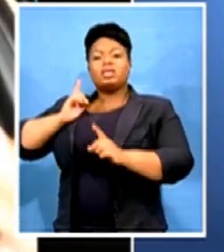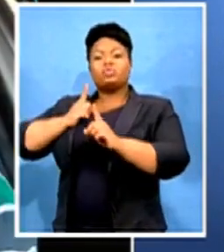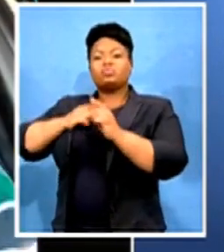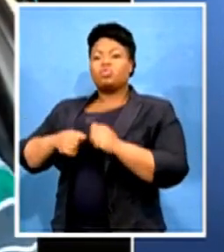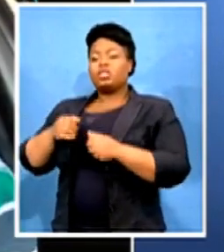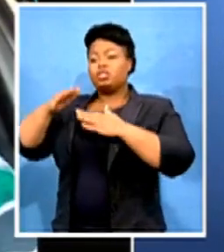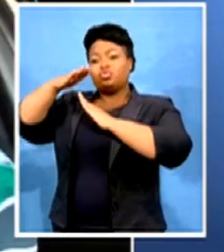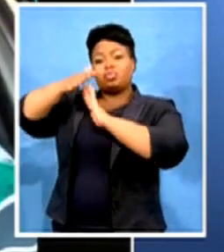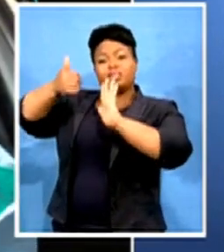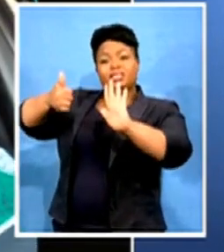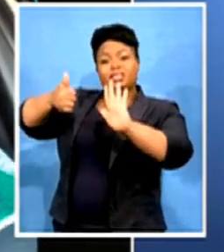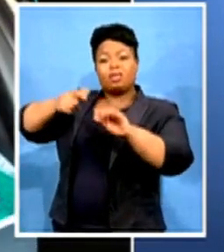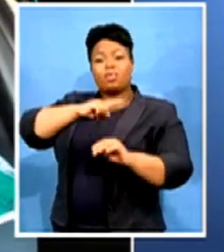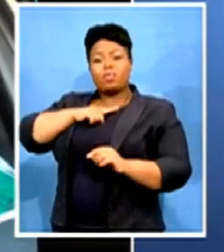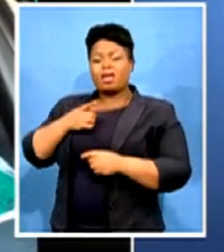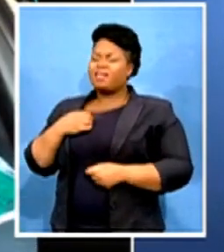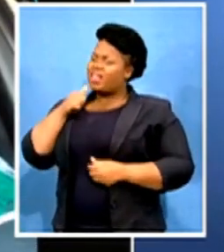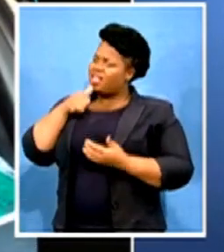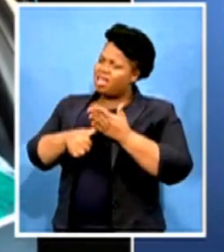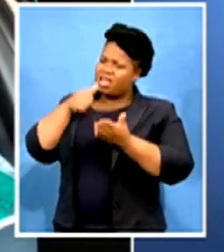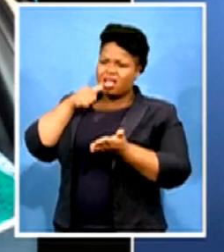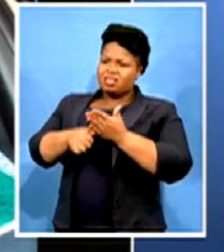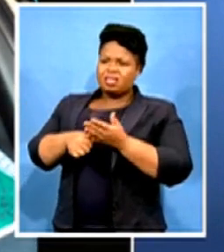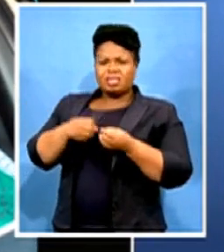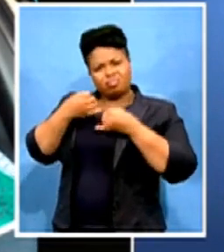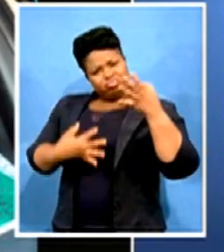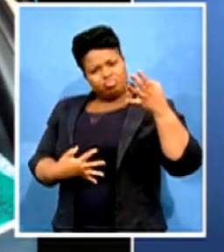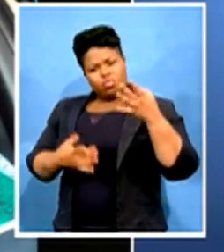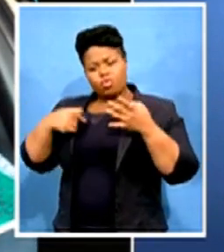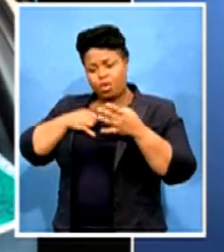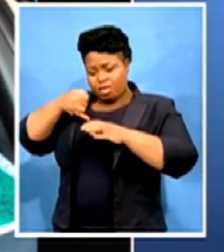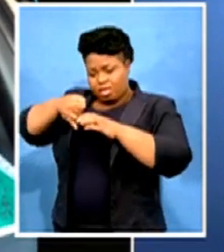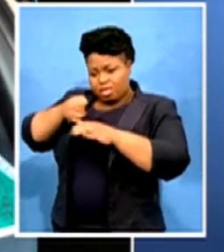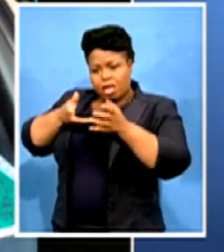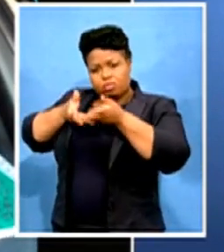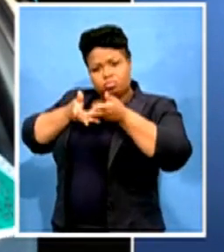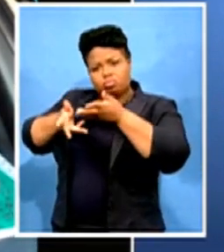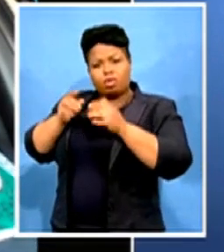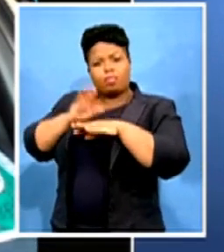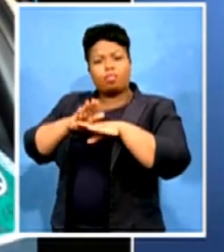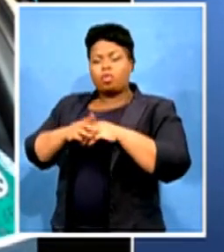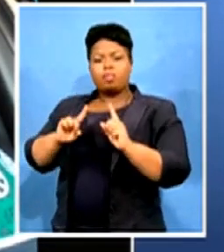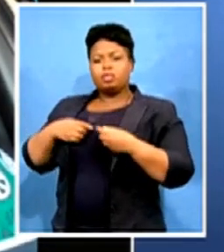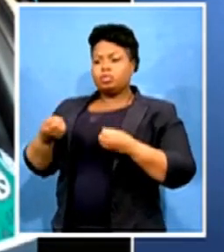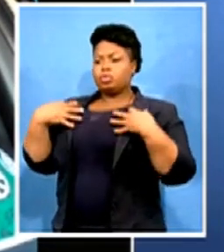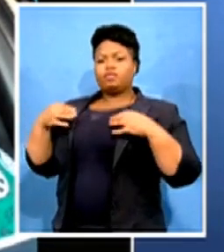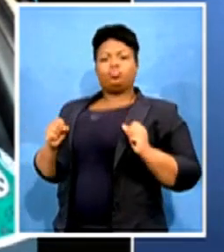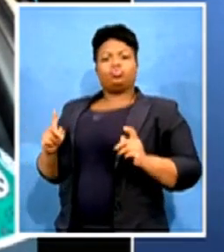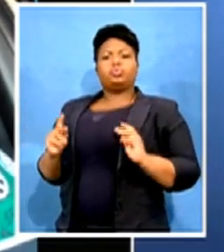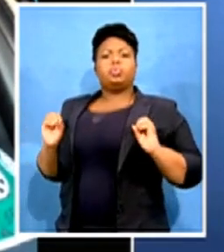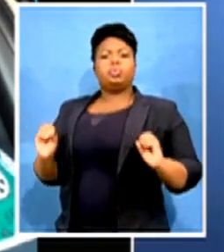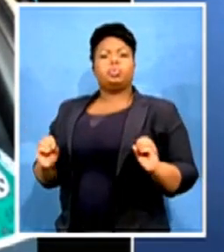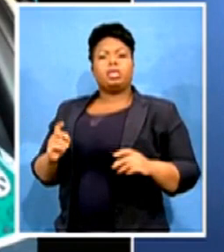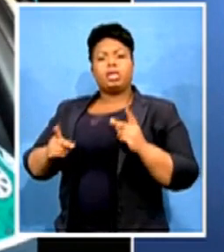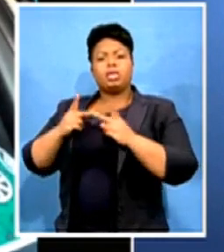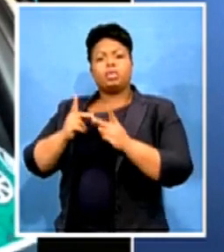where we want to engage internally with the movement and we are not given a hearing. We're not talking where we become part because when you are